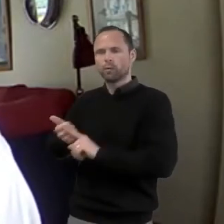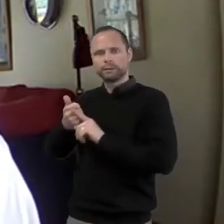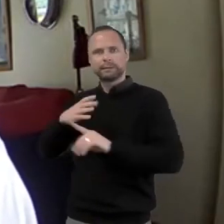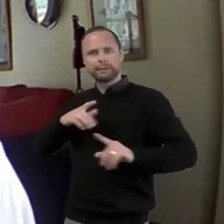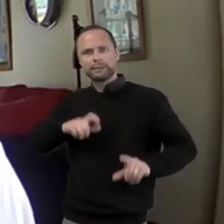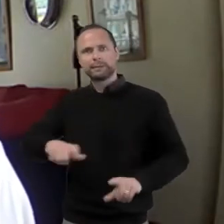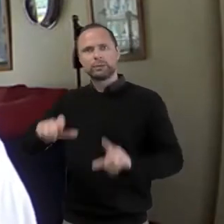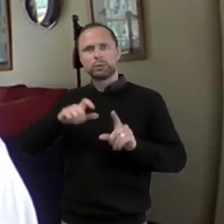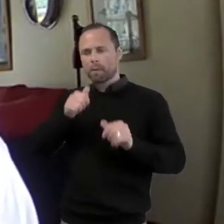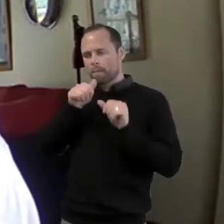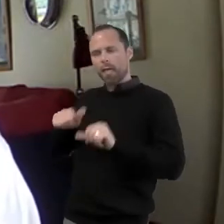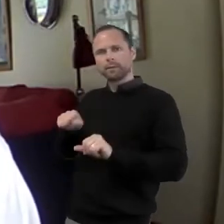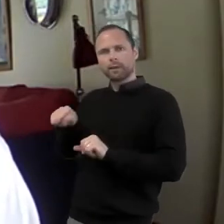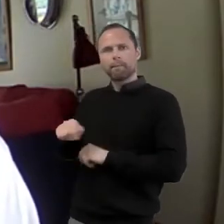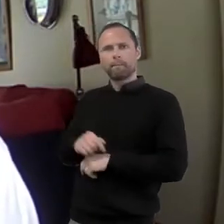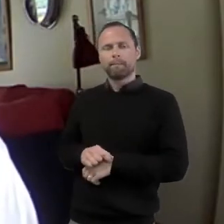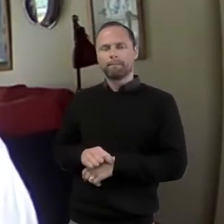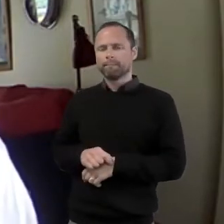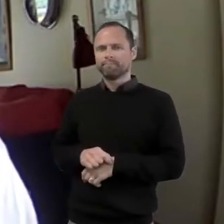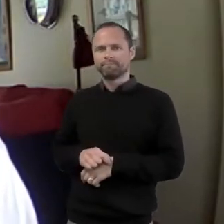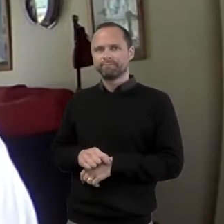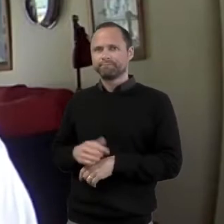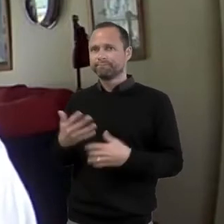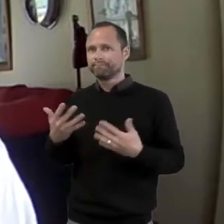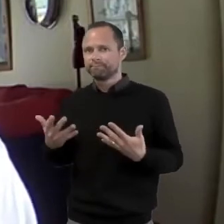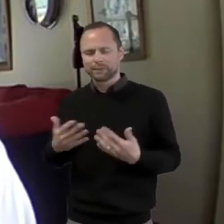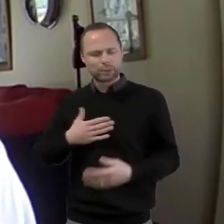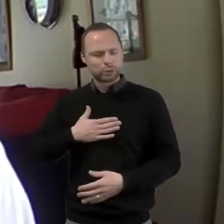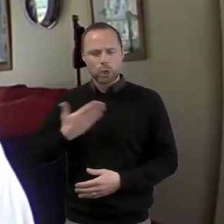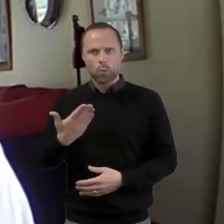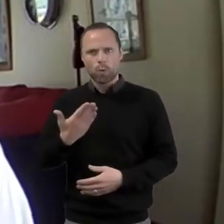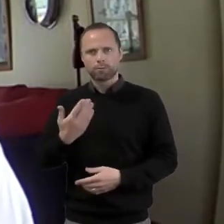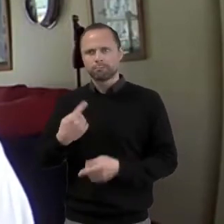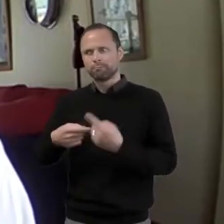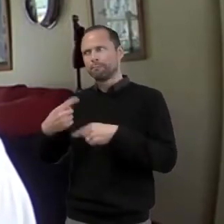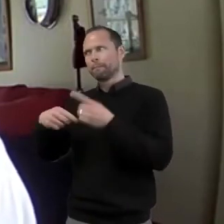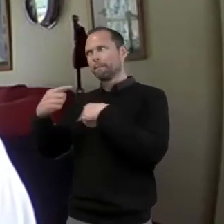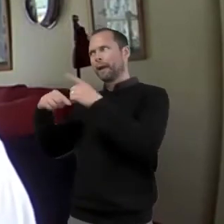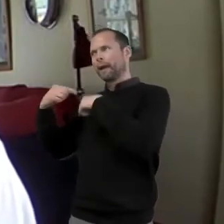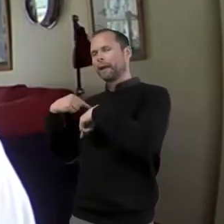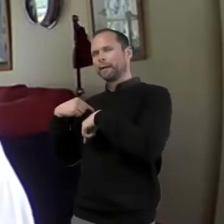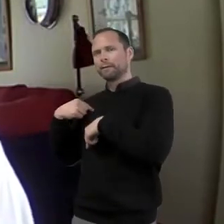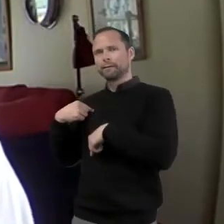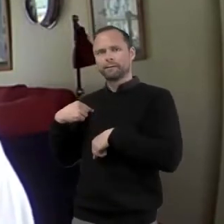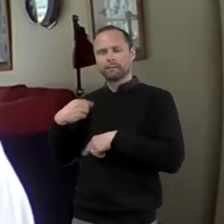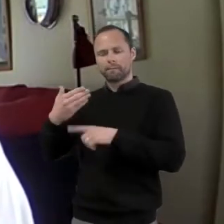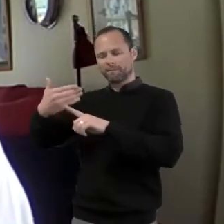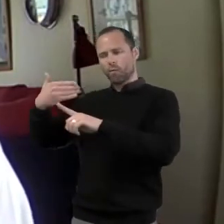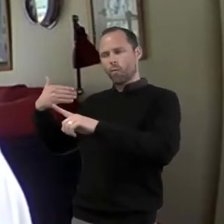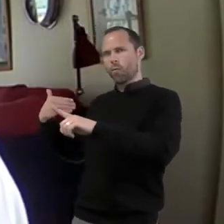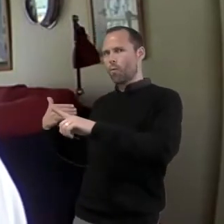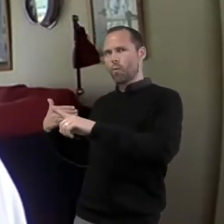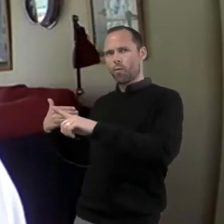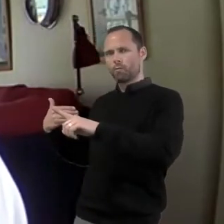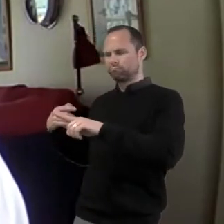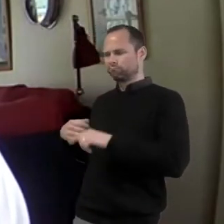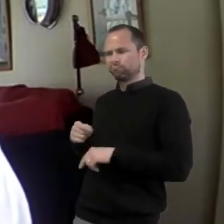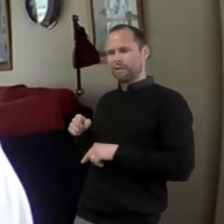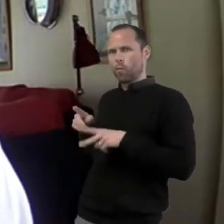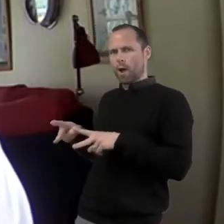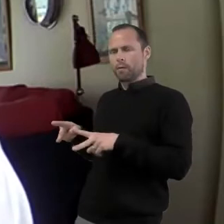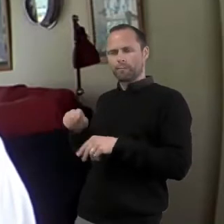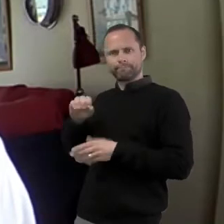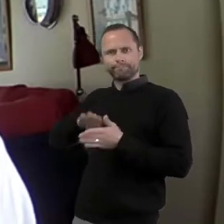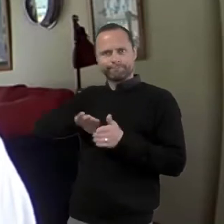What we don't want to do is just to go back to how it used to be. So let's ask questions,